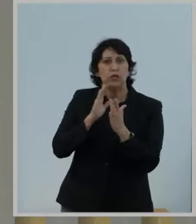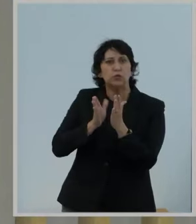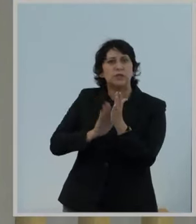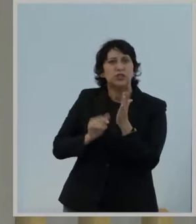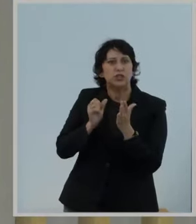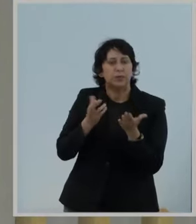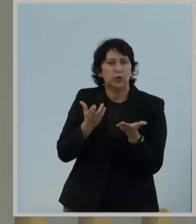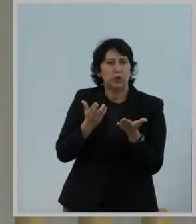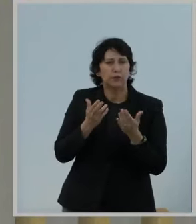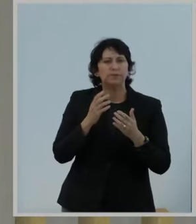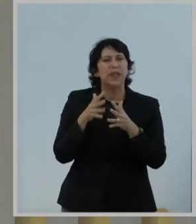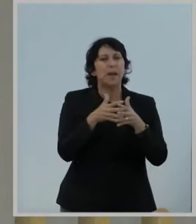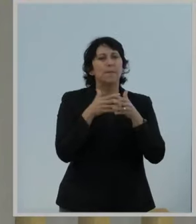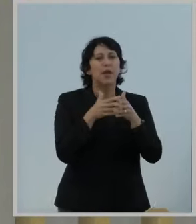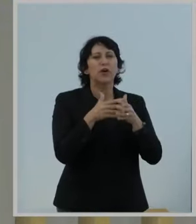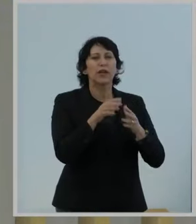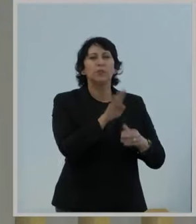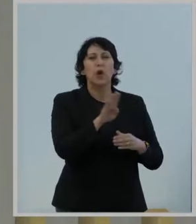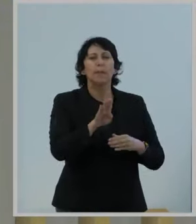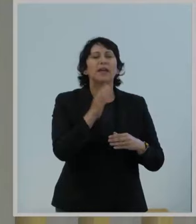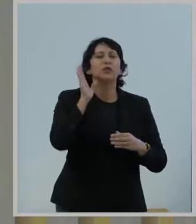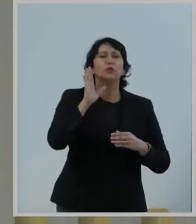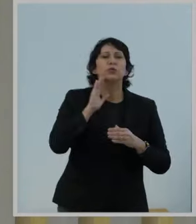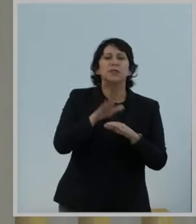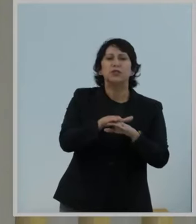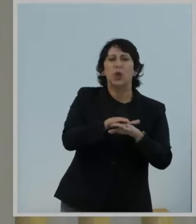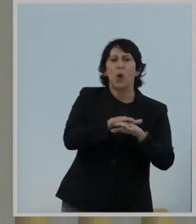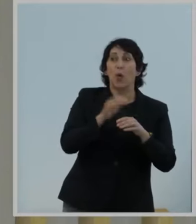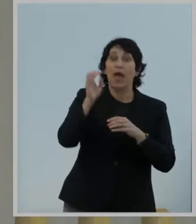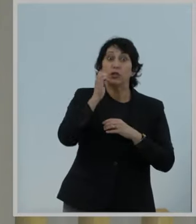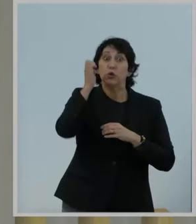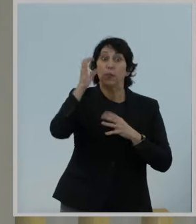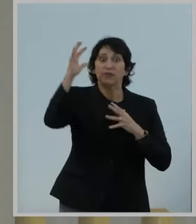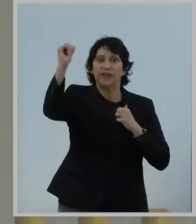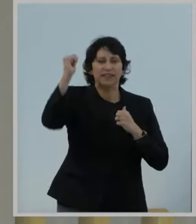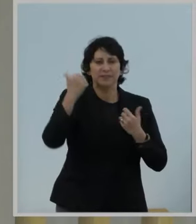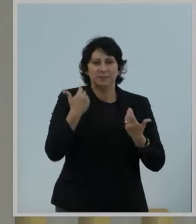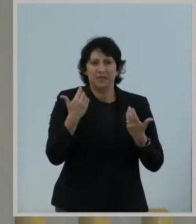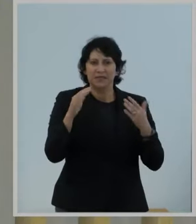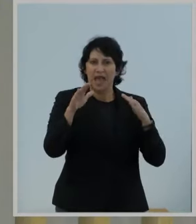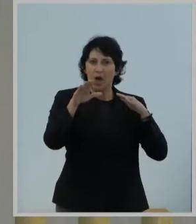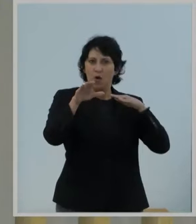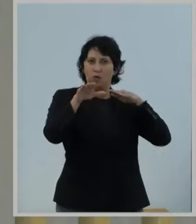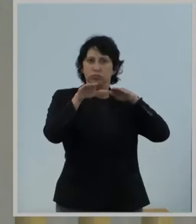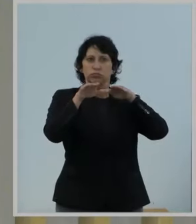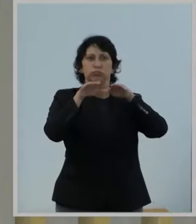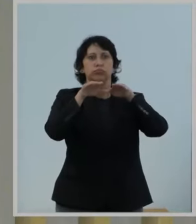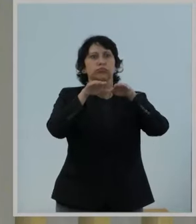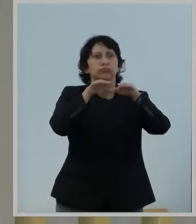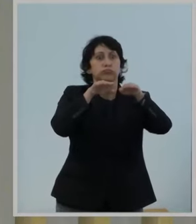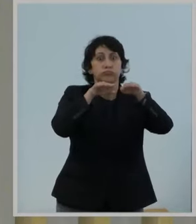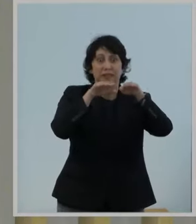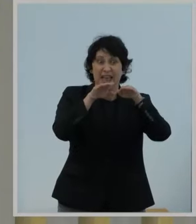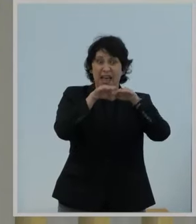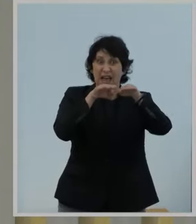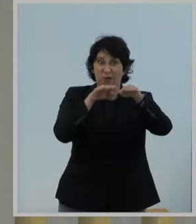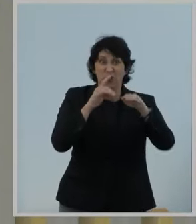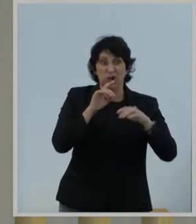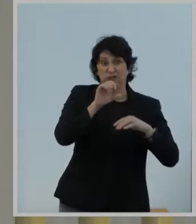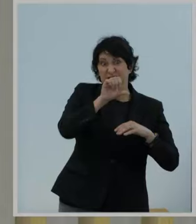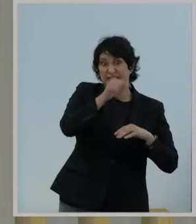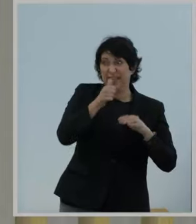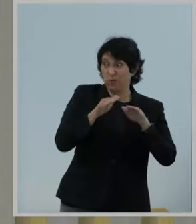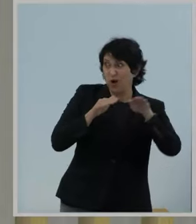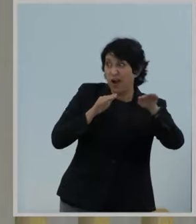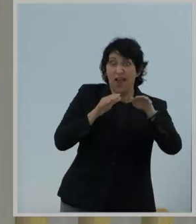broadband service used to be slower than Europe's. That's no longer true. Depending on the ranking, the United States is typically 10th or 11th in the world, ahead